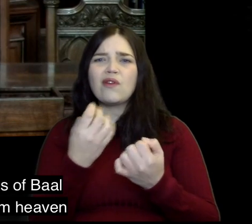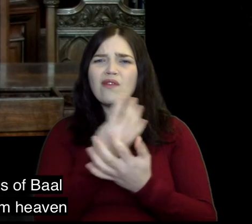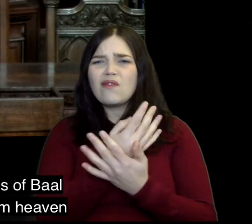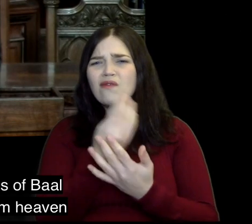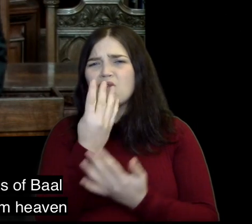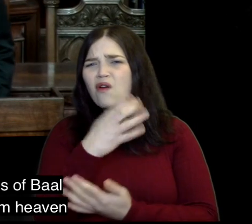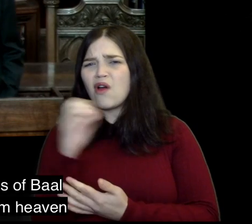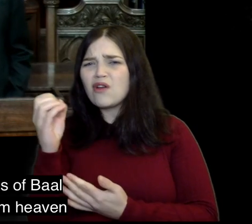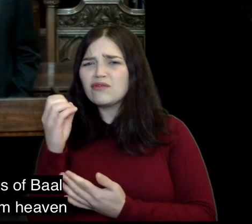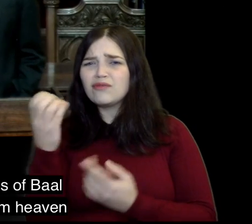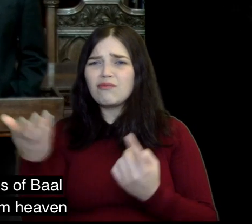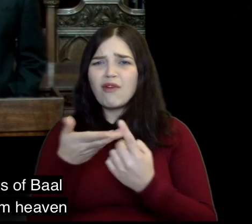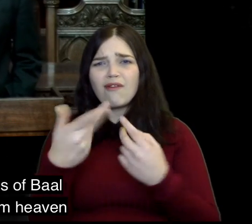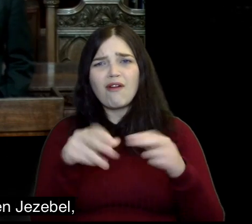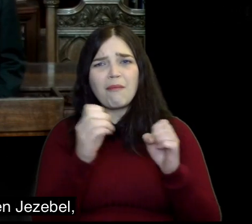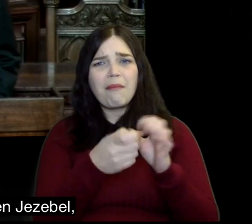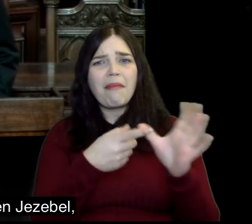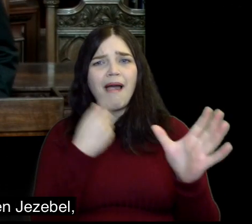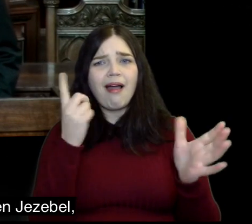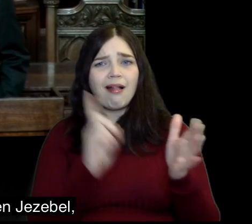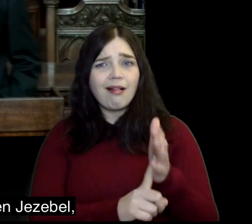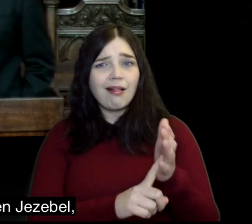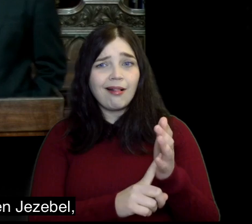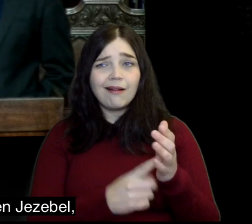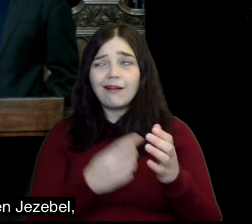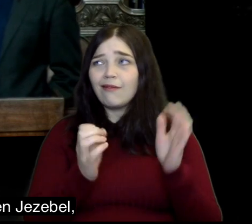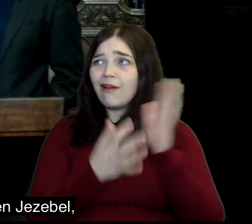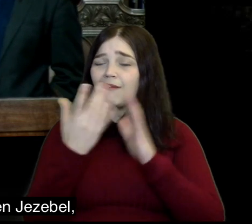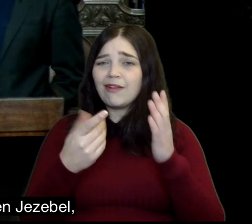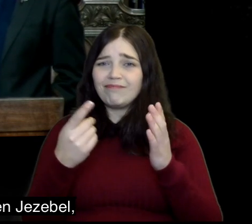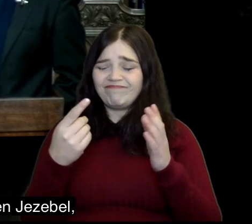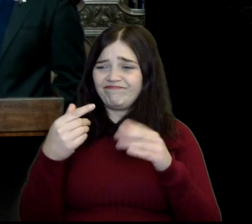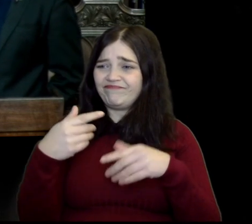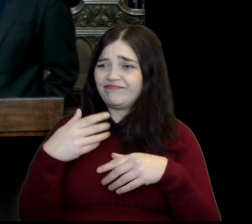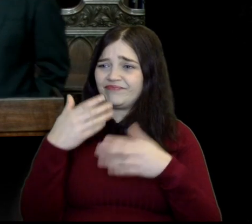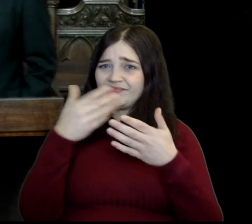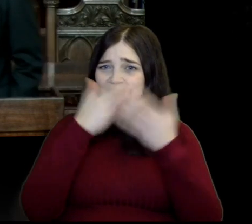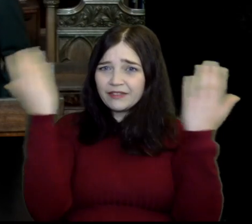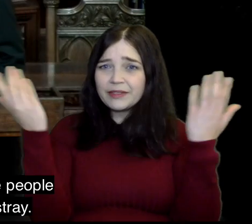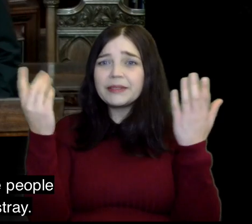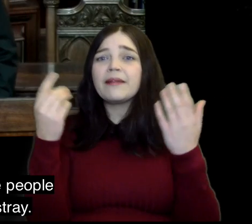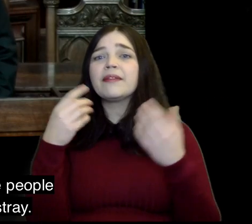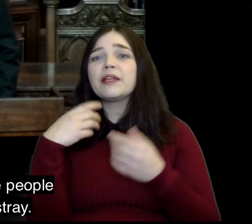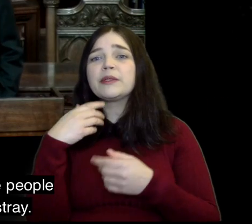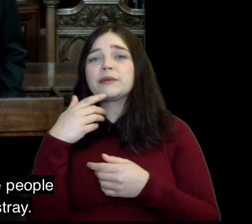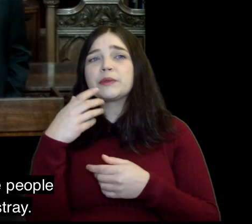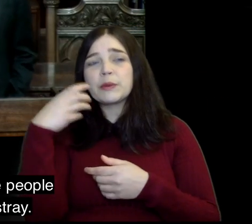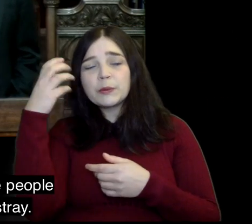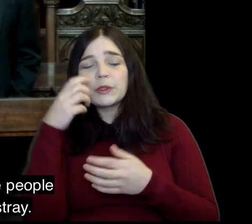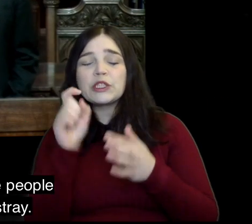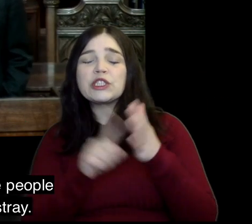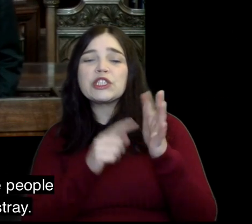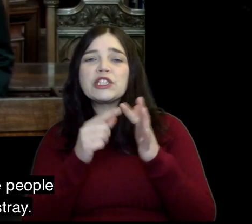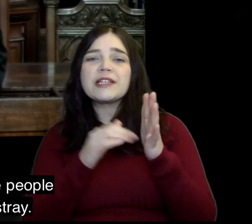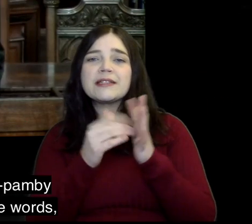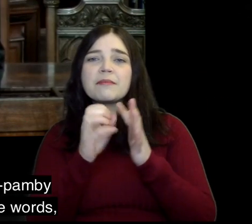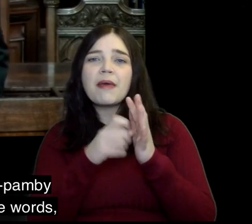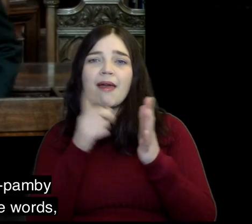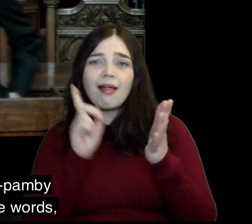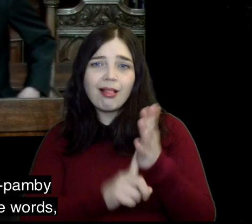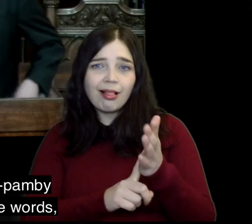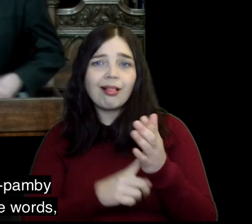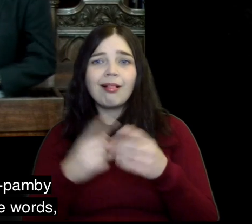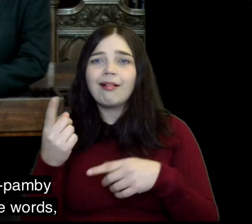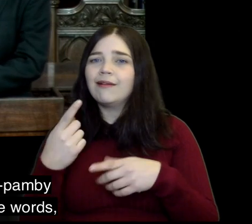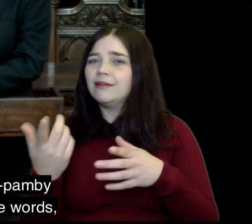the 400 prophets of Baal brings fire down from heaven and faces up to Queen Jezebel who is leading the people even